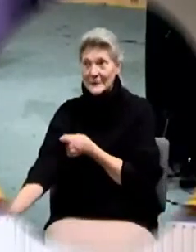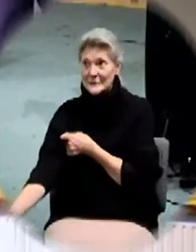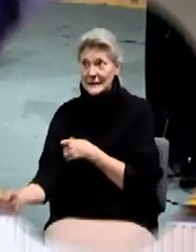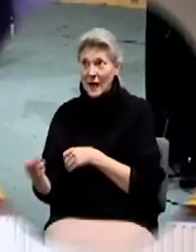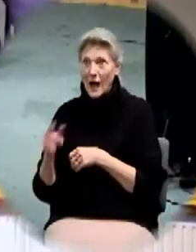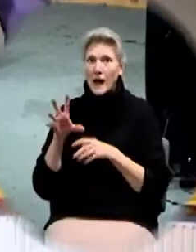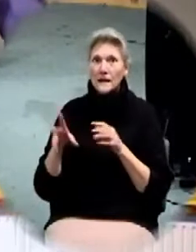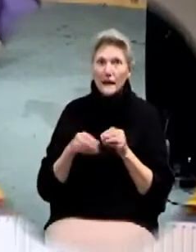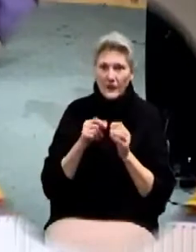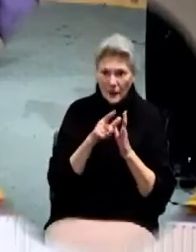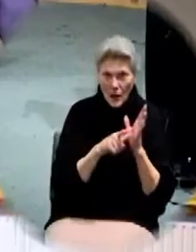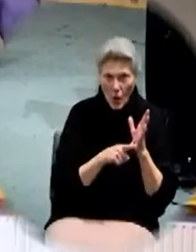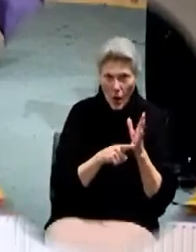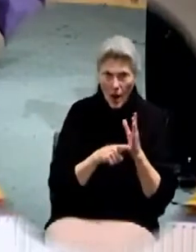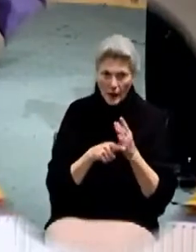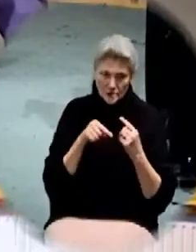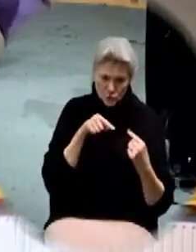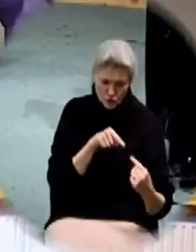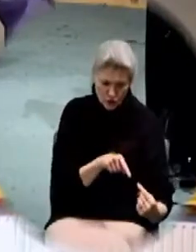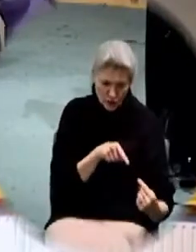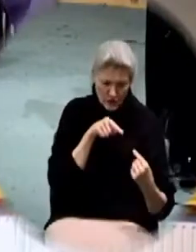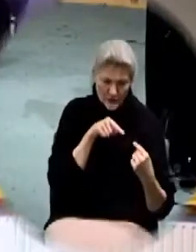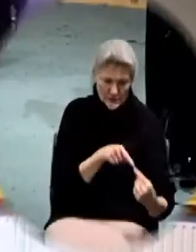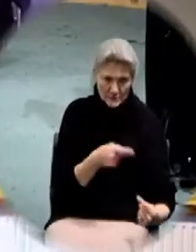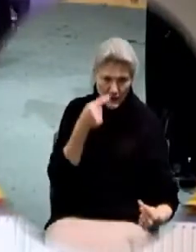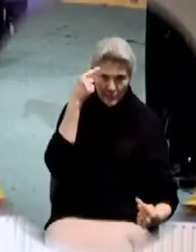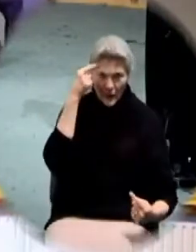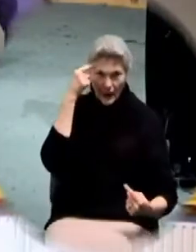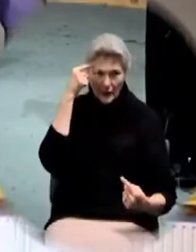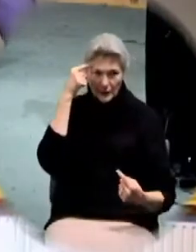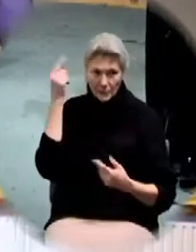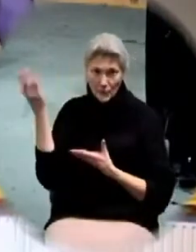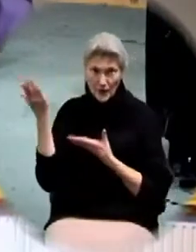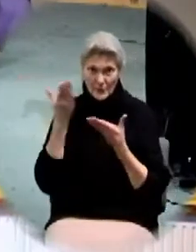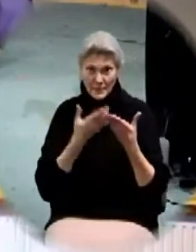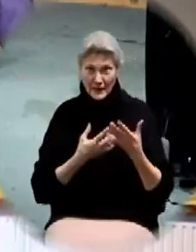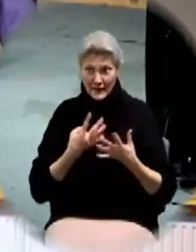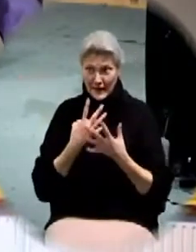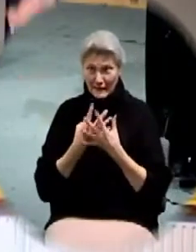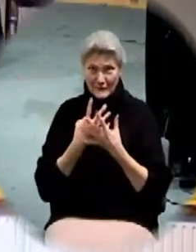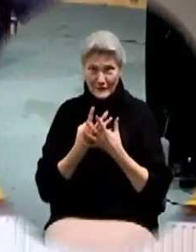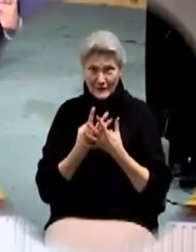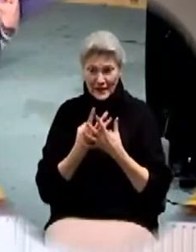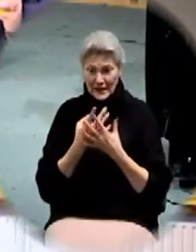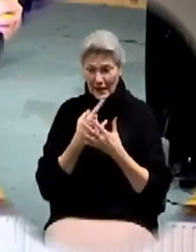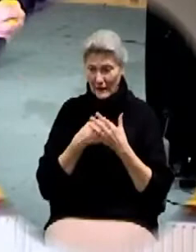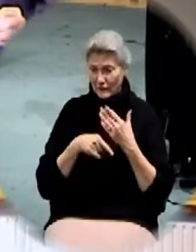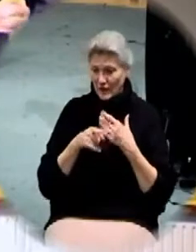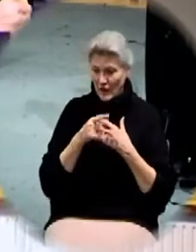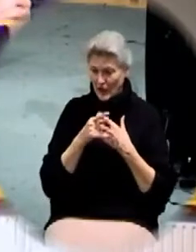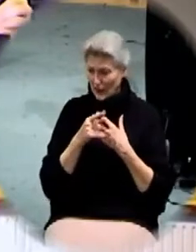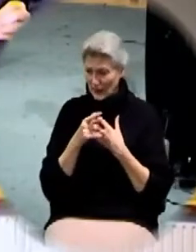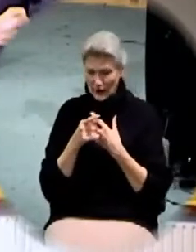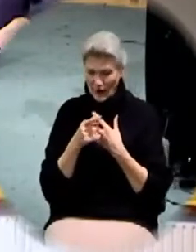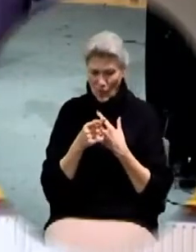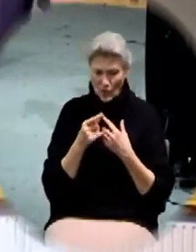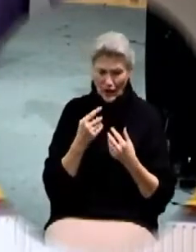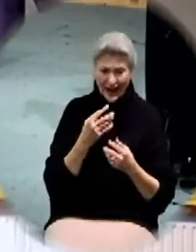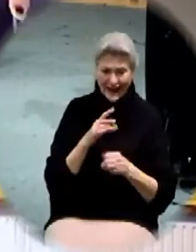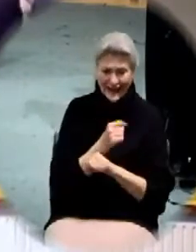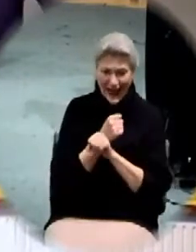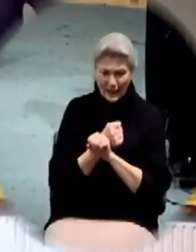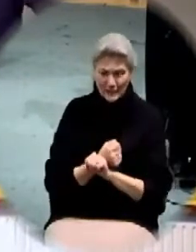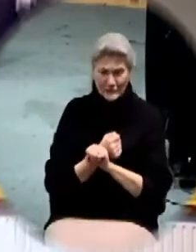members, warring against the law of my mind, and bringing me into the captivity of the law of sin, which is in my members. And then he says, in verse 24,